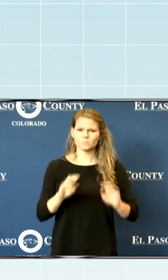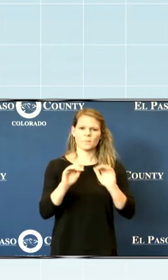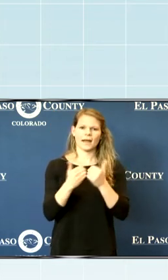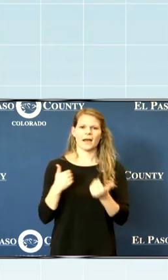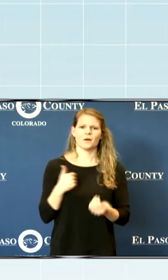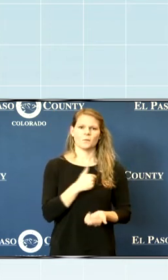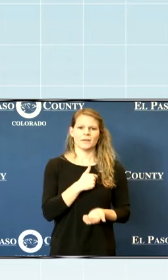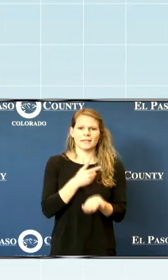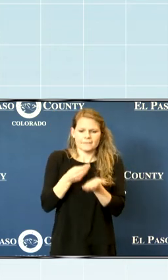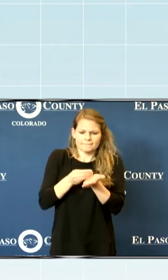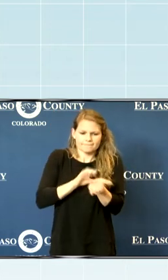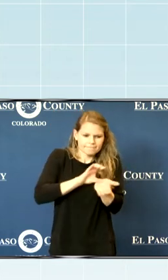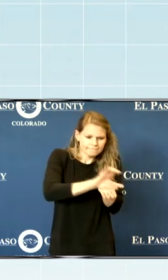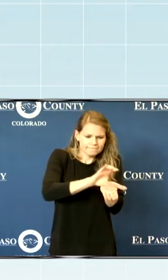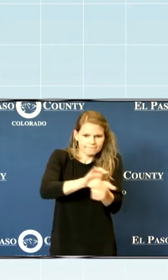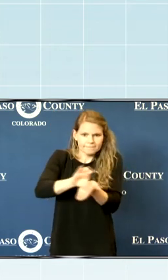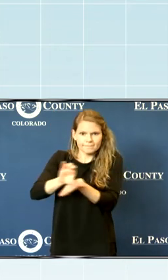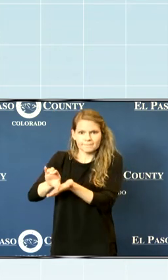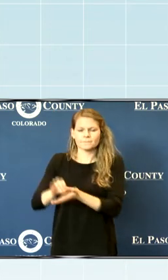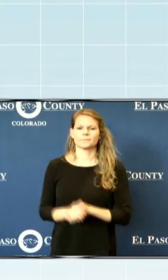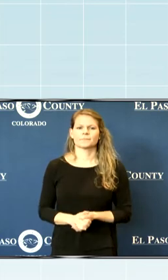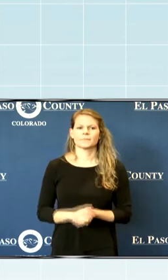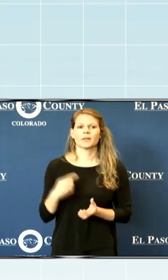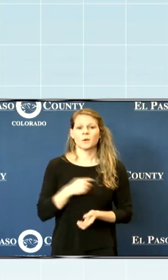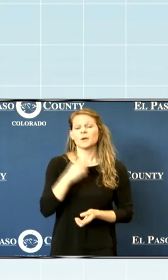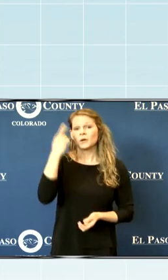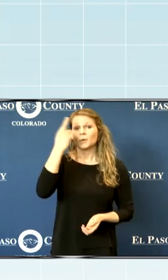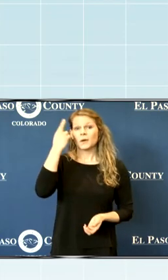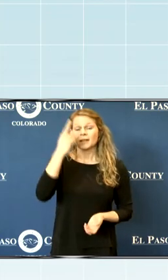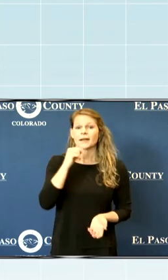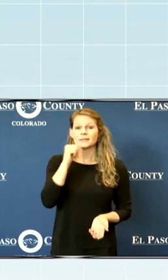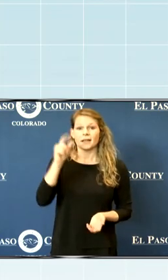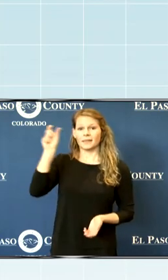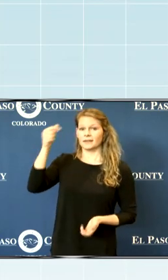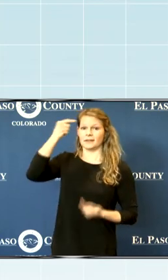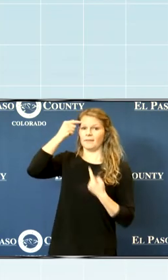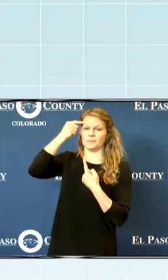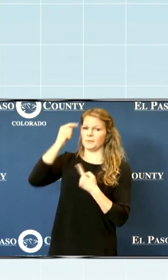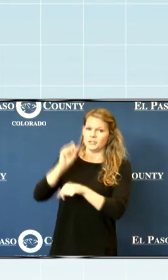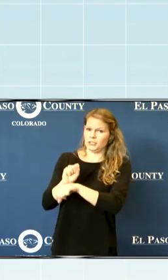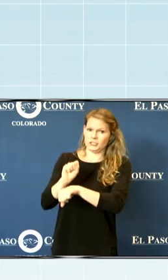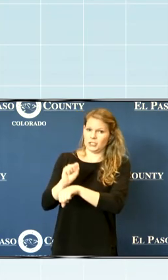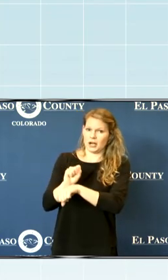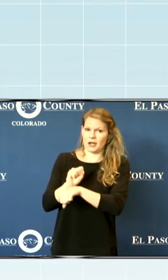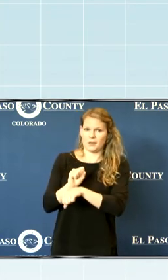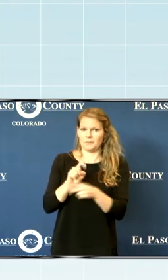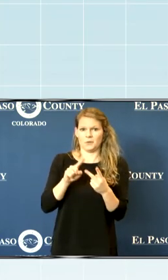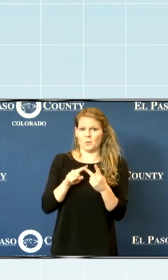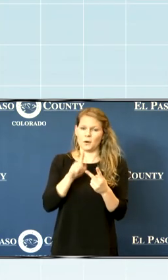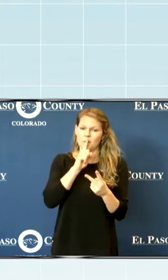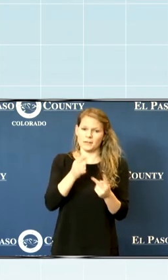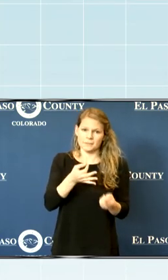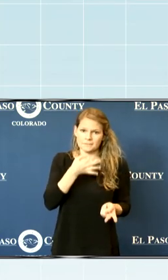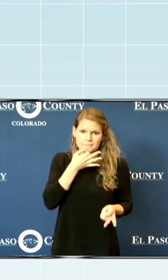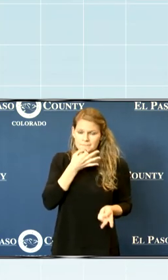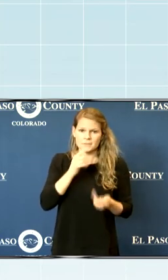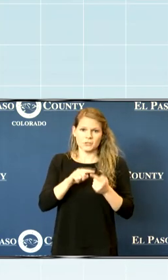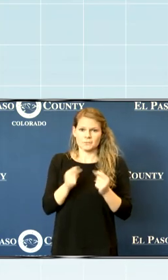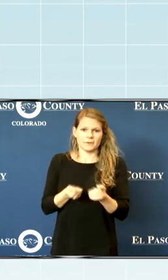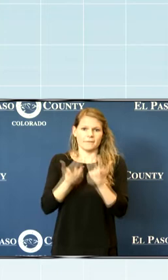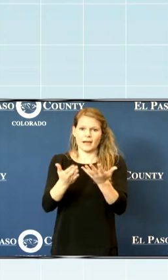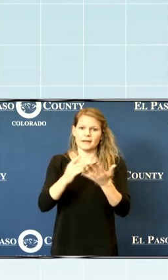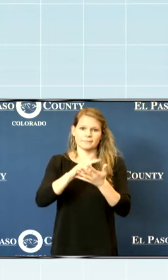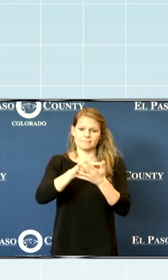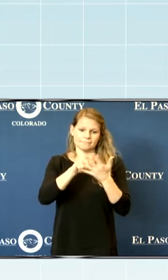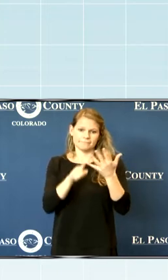we allocate these funds. We realize that it's not the government's job or area of expertise to provide many